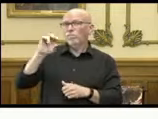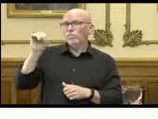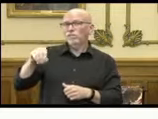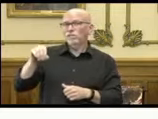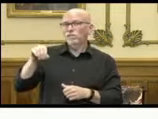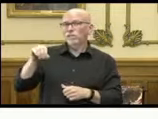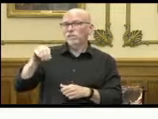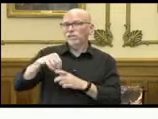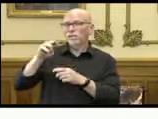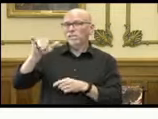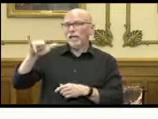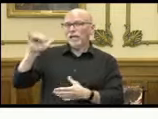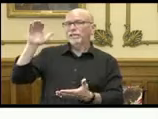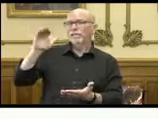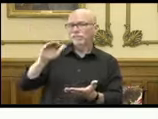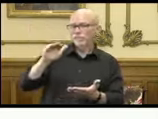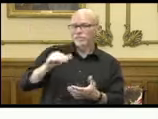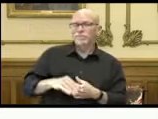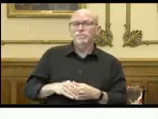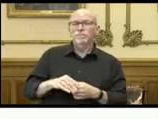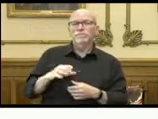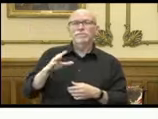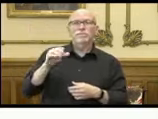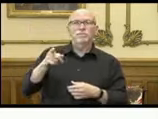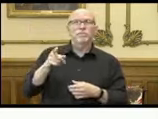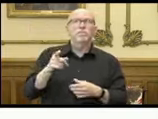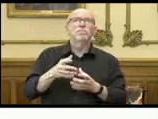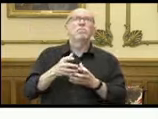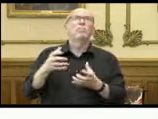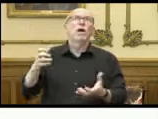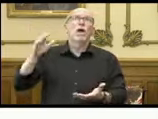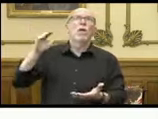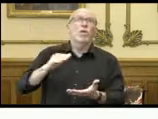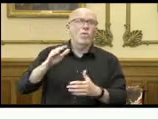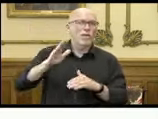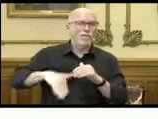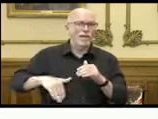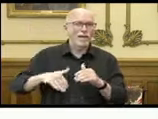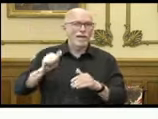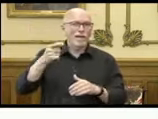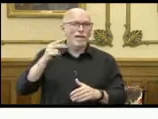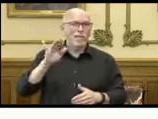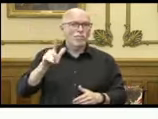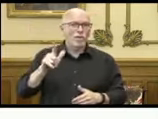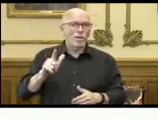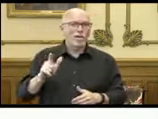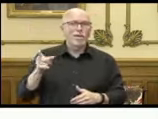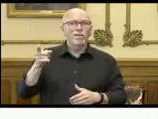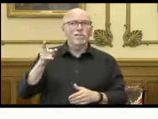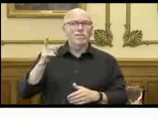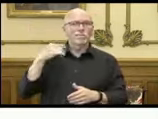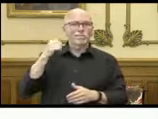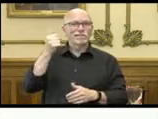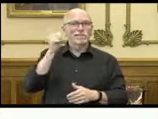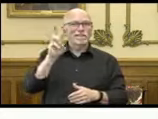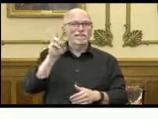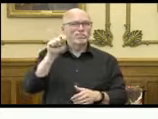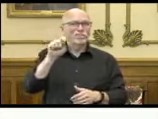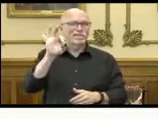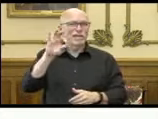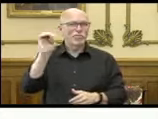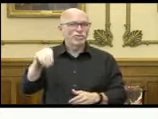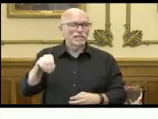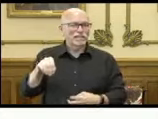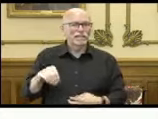in May, and that's much lower than it was in April, where it stood at 16.9